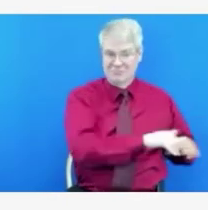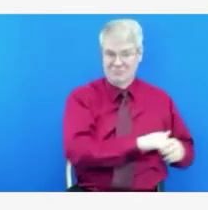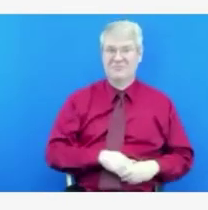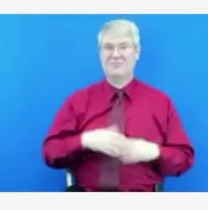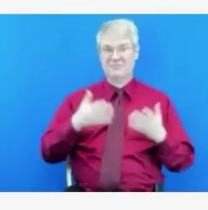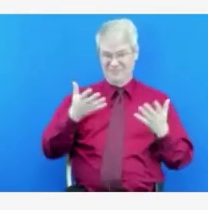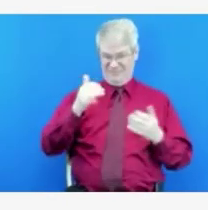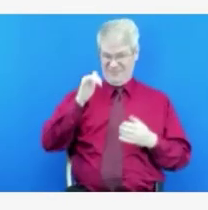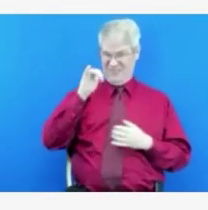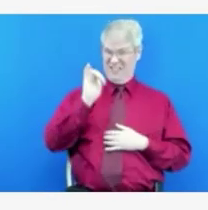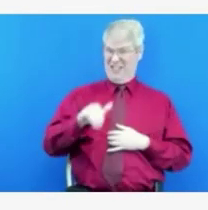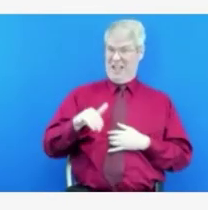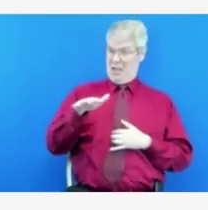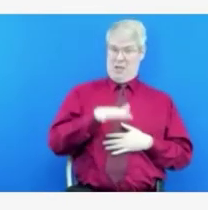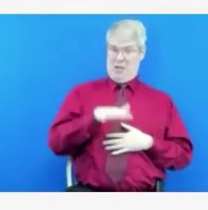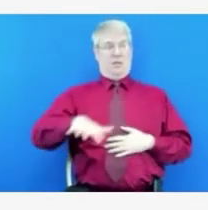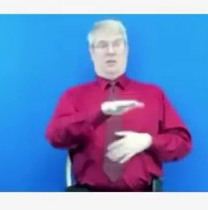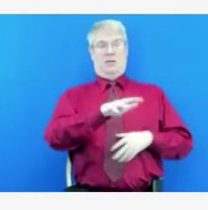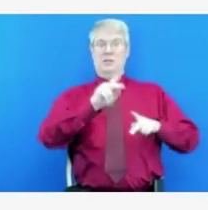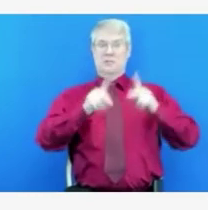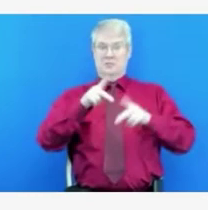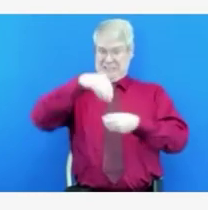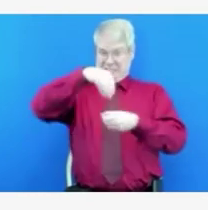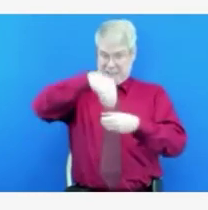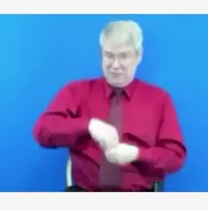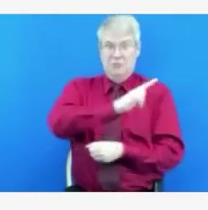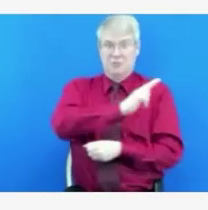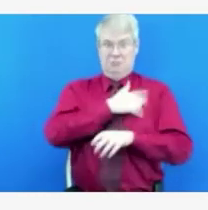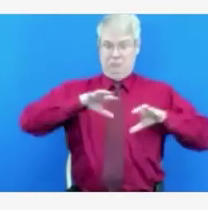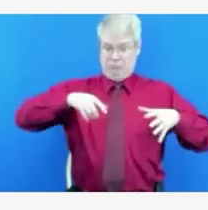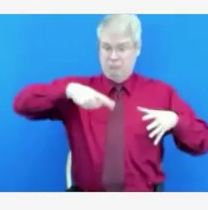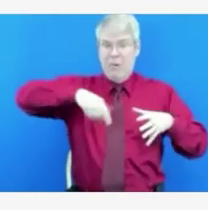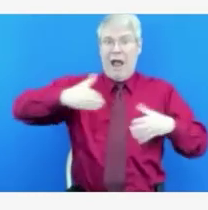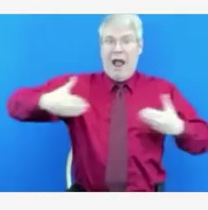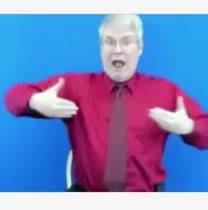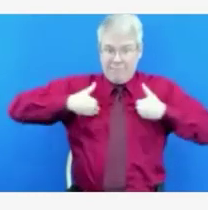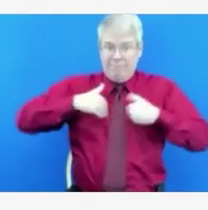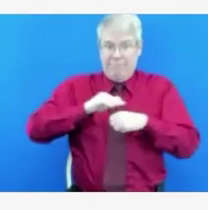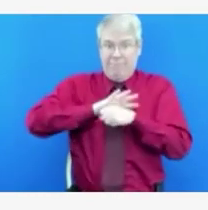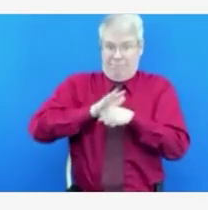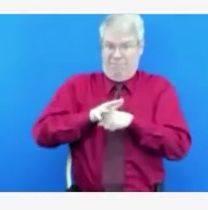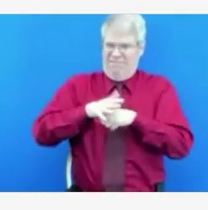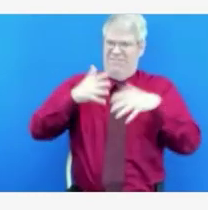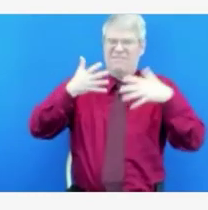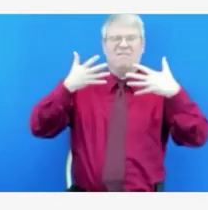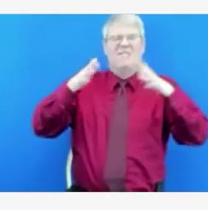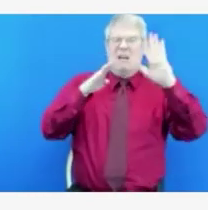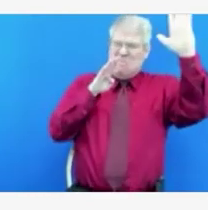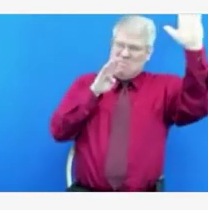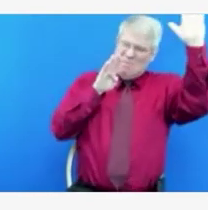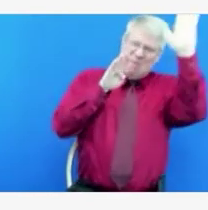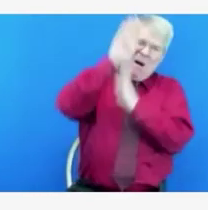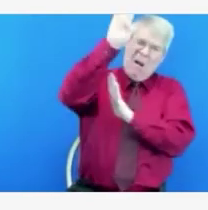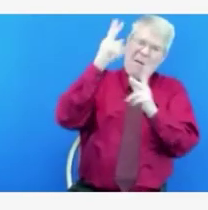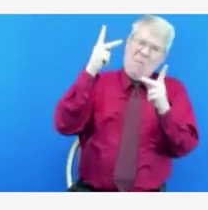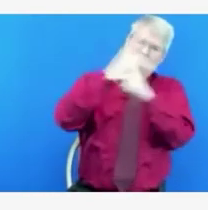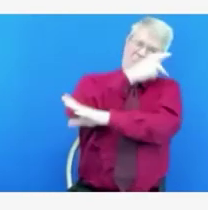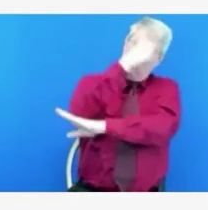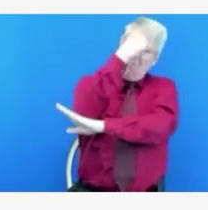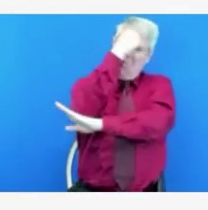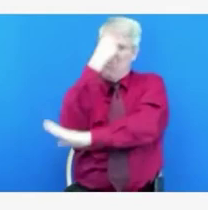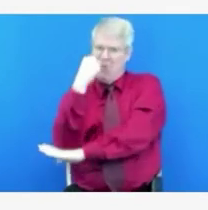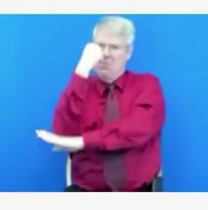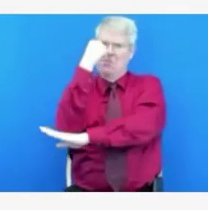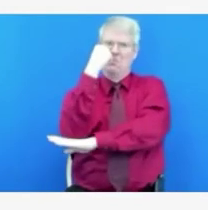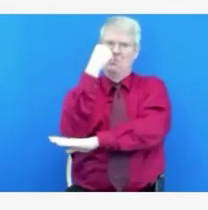volume is related to COVID. But as I mentioned, and particularly understanding that we're only delivering